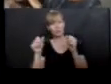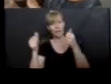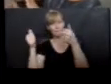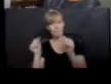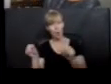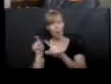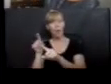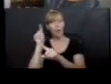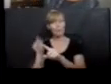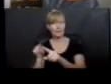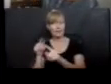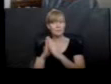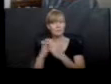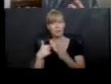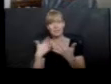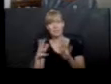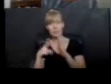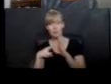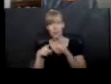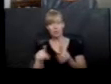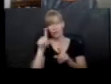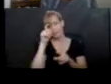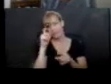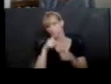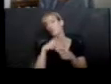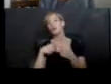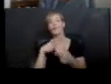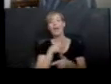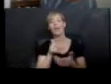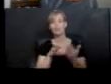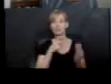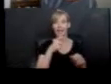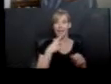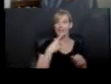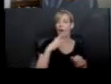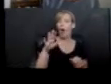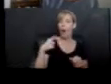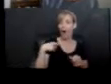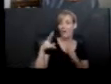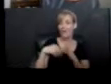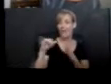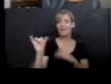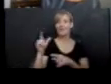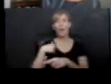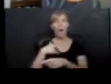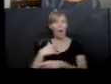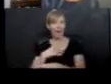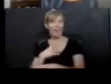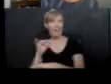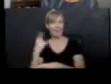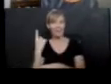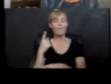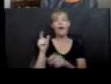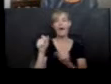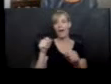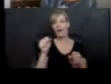these are the books that I read over the summer, because it opens the door for people to say, hey, I read that too. Have you read this? I really loved it. And I